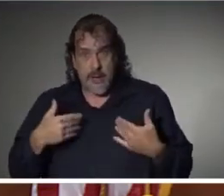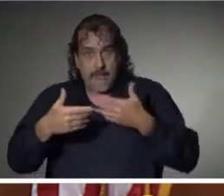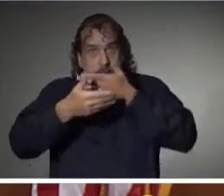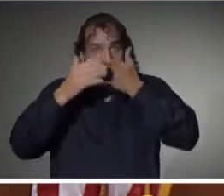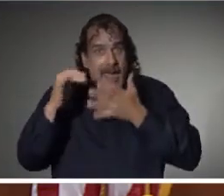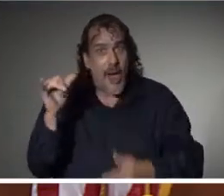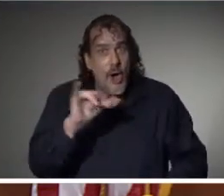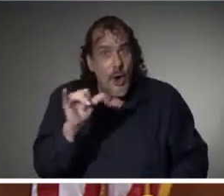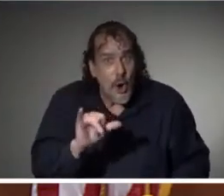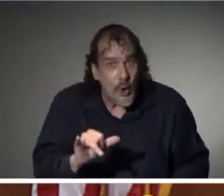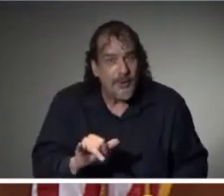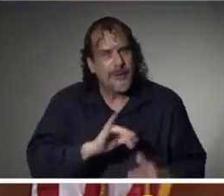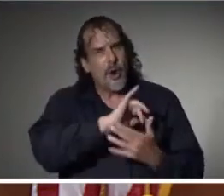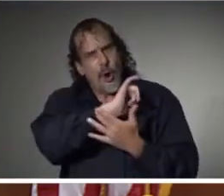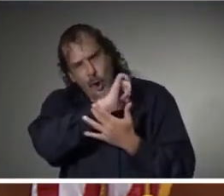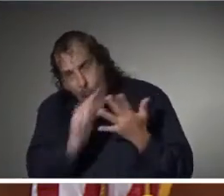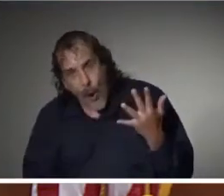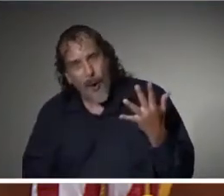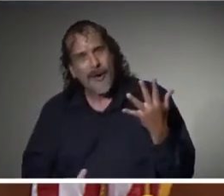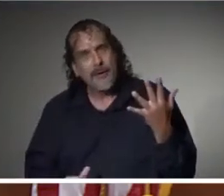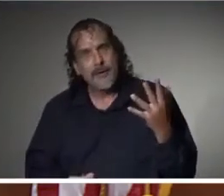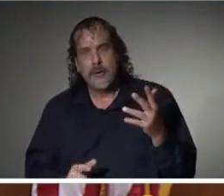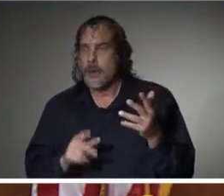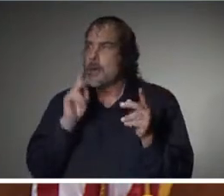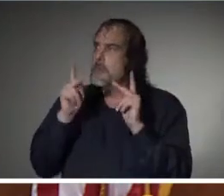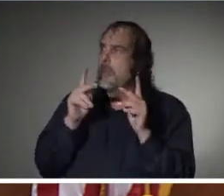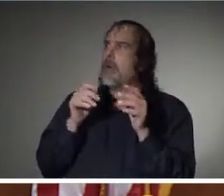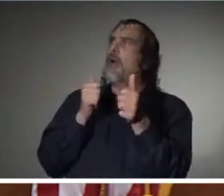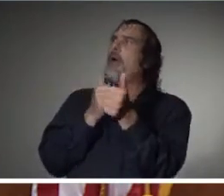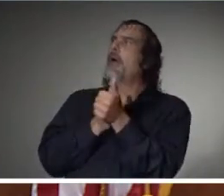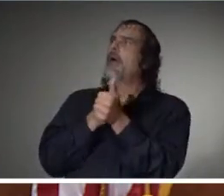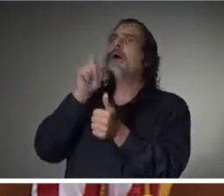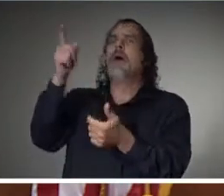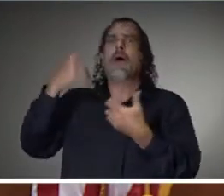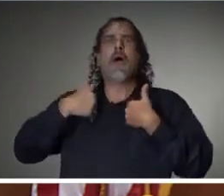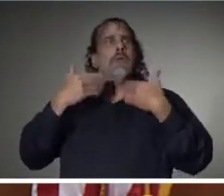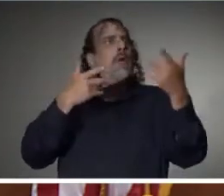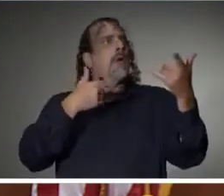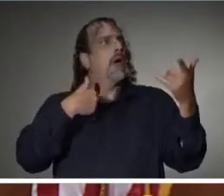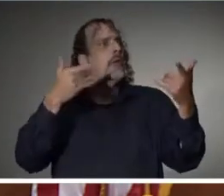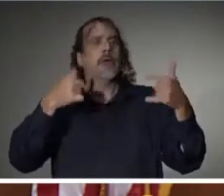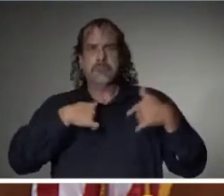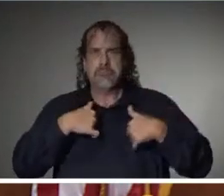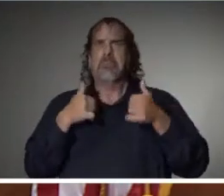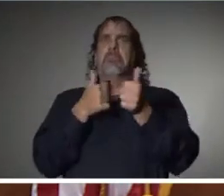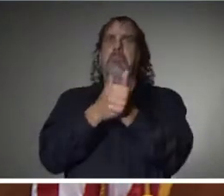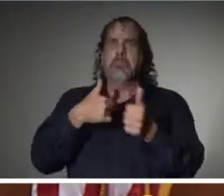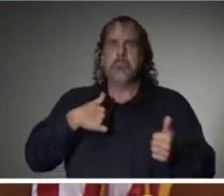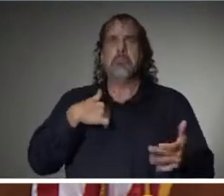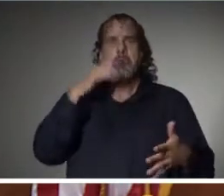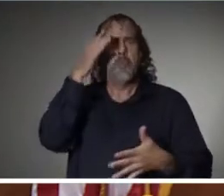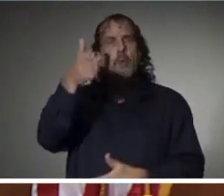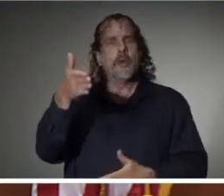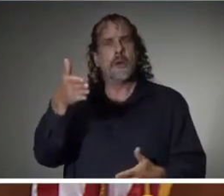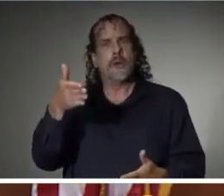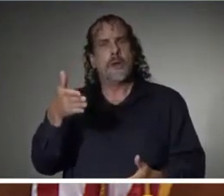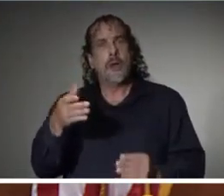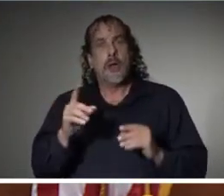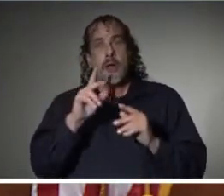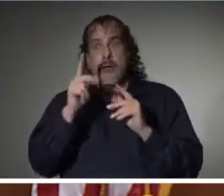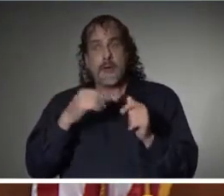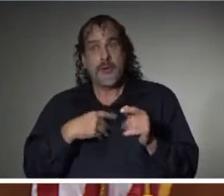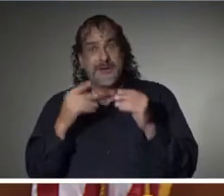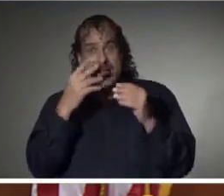we are seeing much greater compliance. I'll tell you anecdotally, we are seeing much better compliance with wearing masks